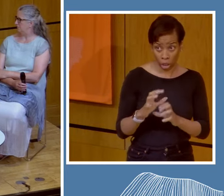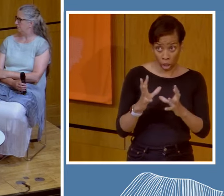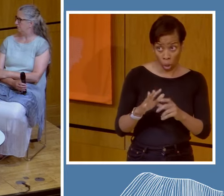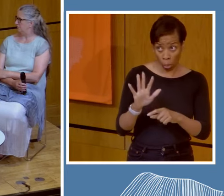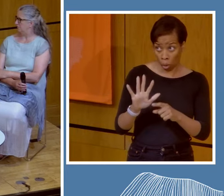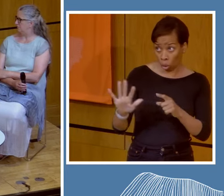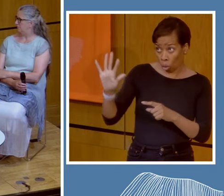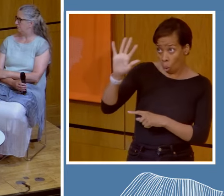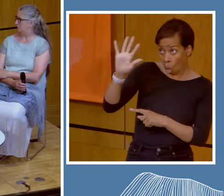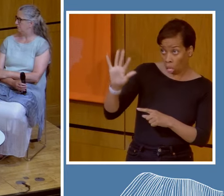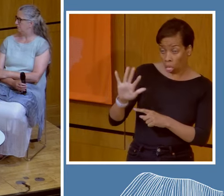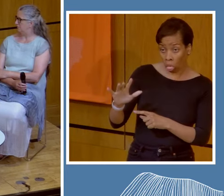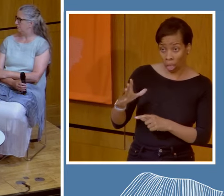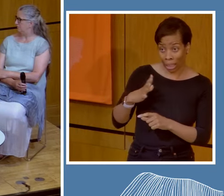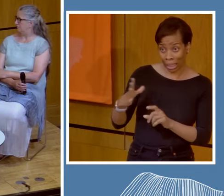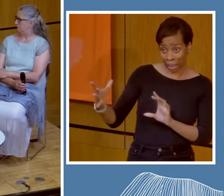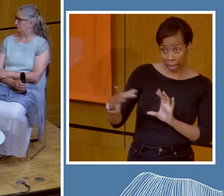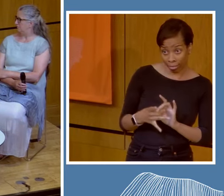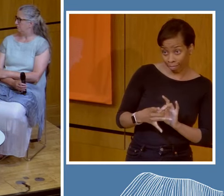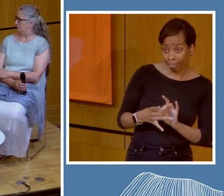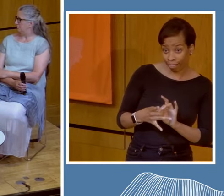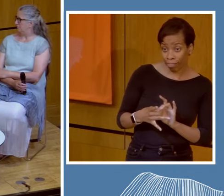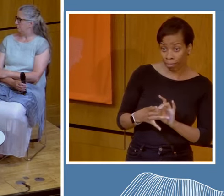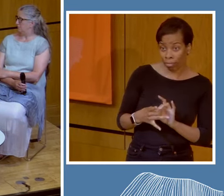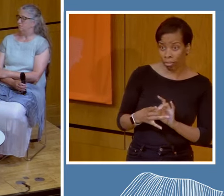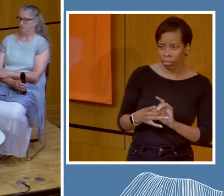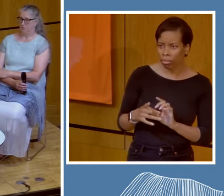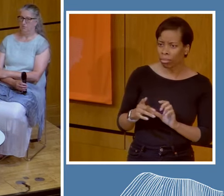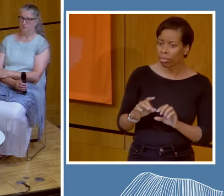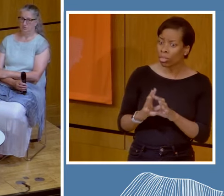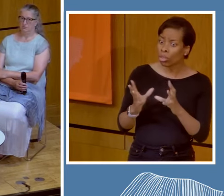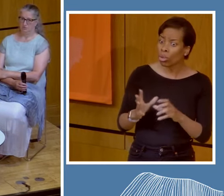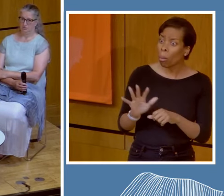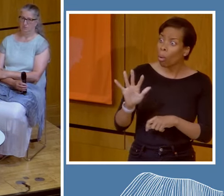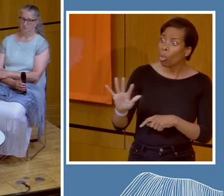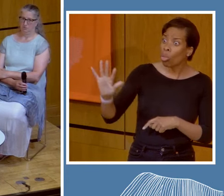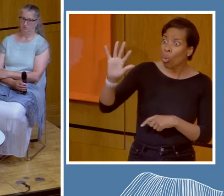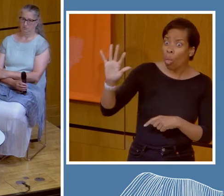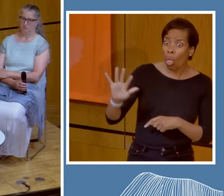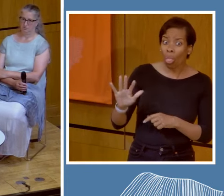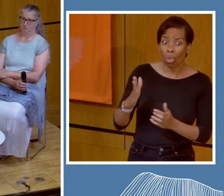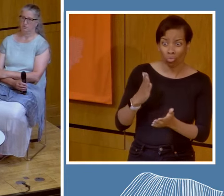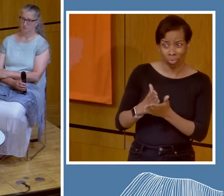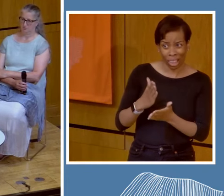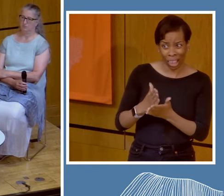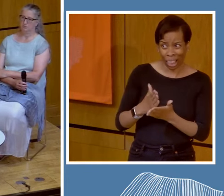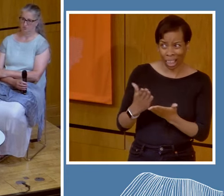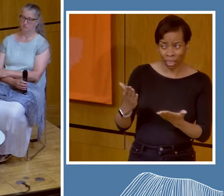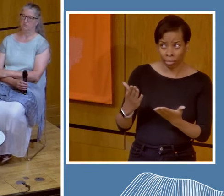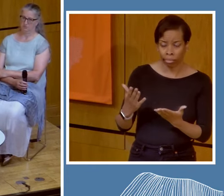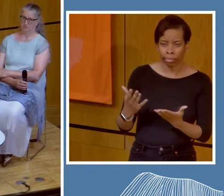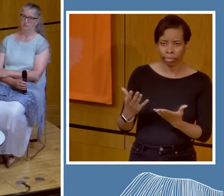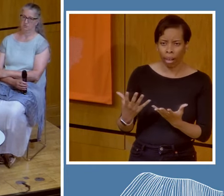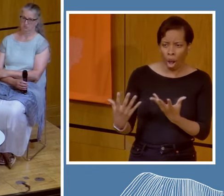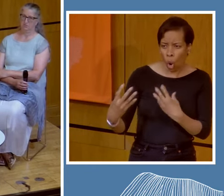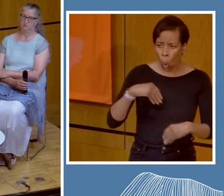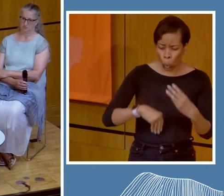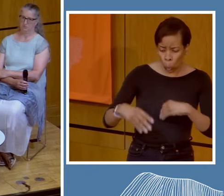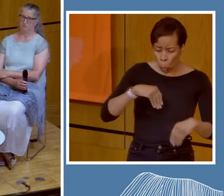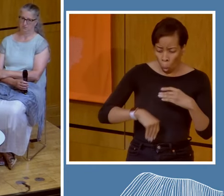all of the global north, where it is this unsustainable consumption, this non-reciprocal, highly